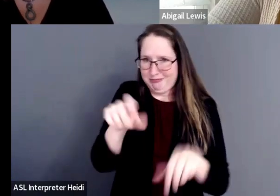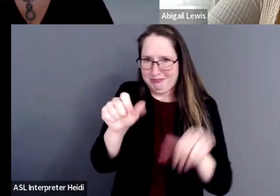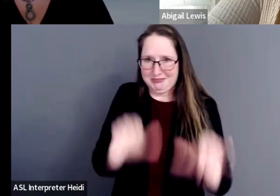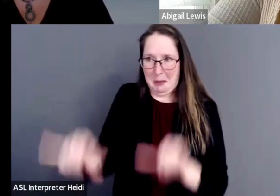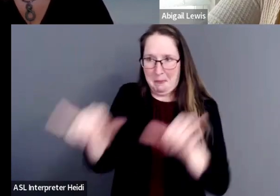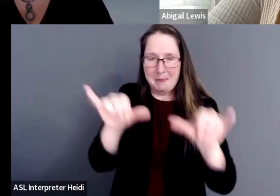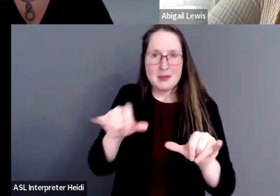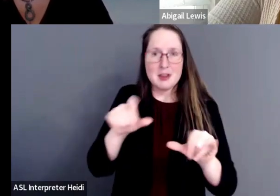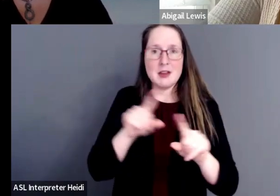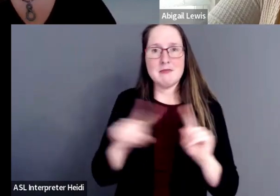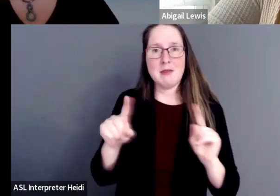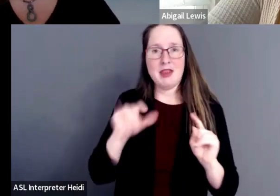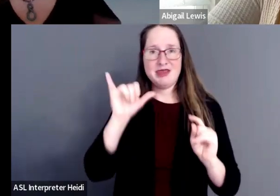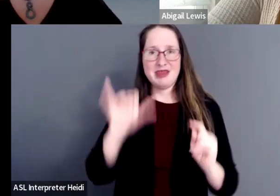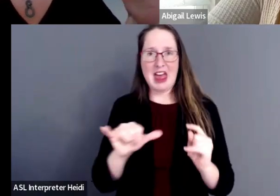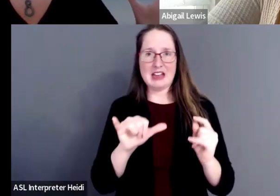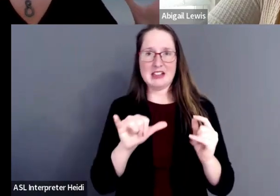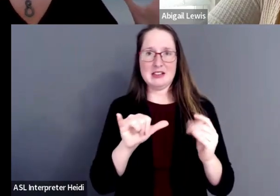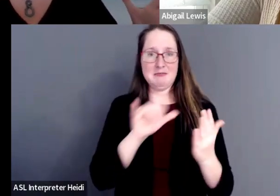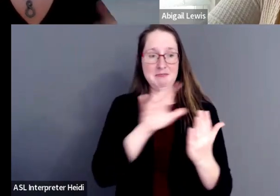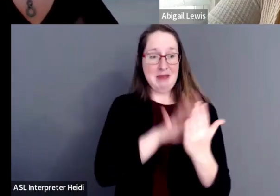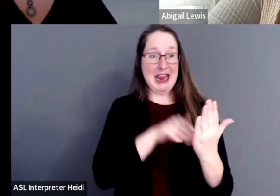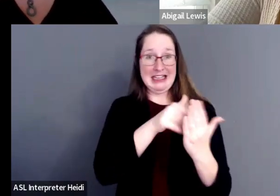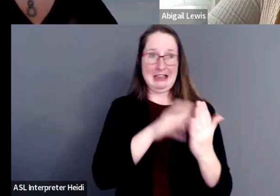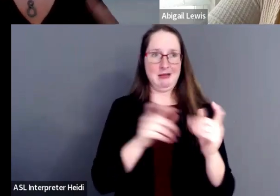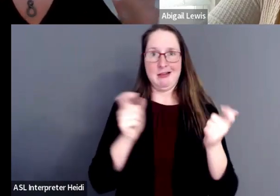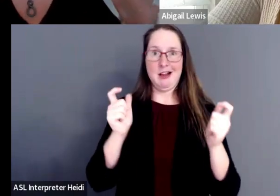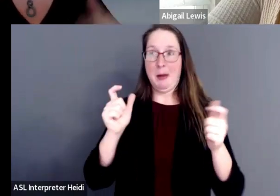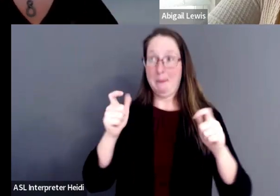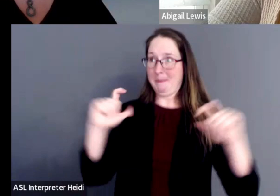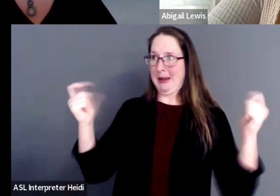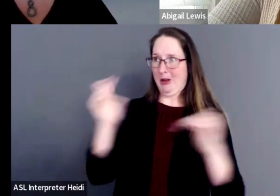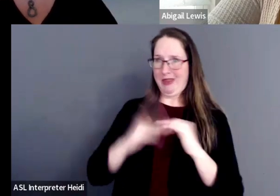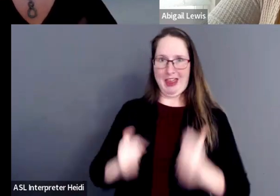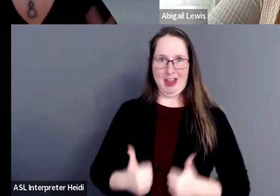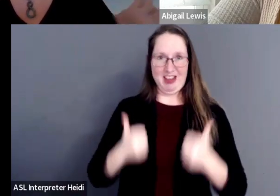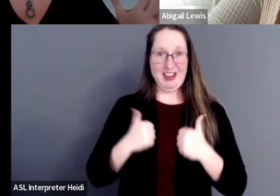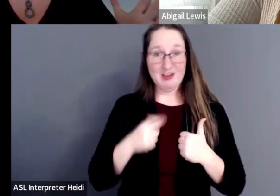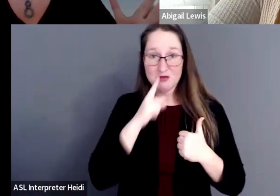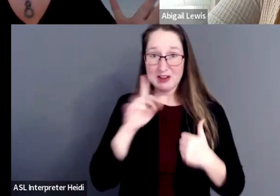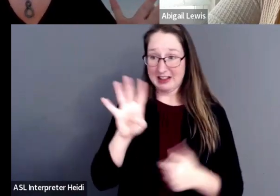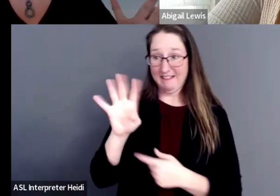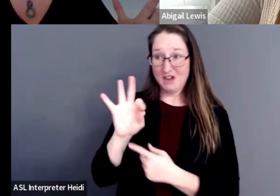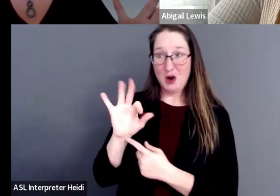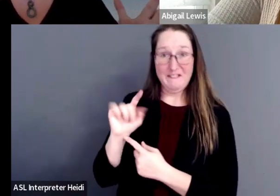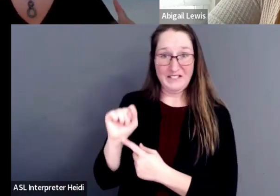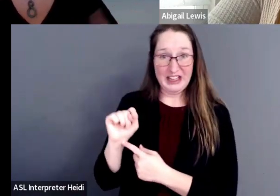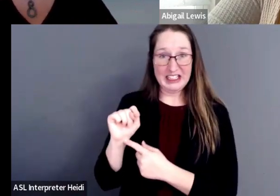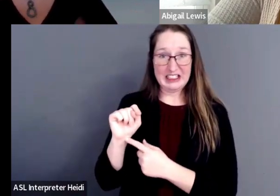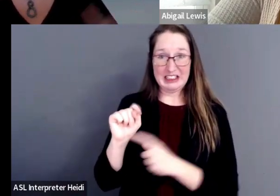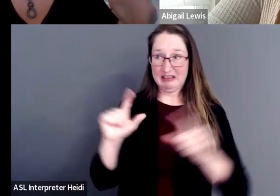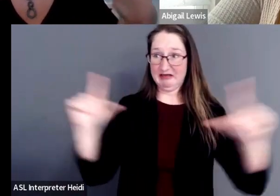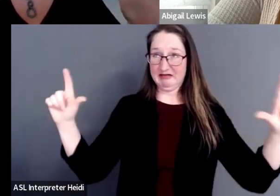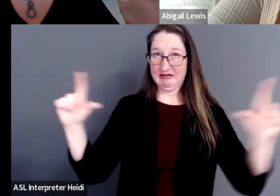that painting, and it's larger than life. It's literally, it's like about four feet by three feet. And it's a big